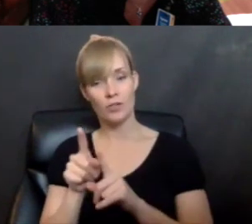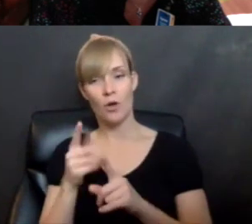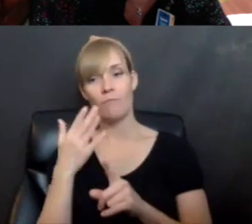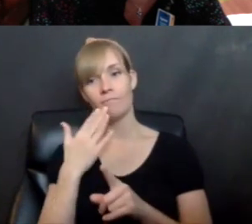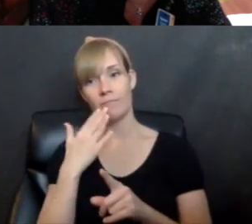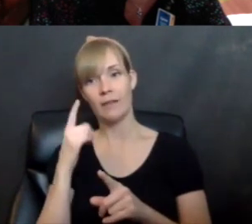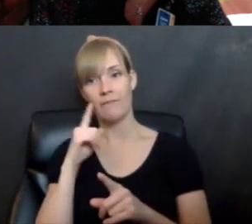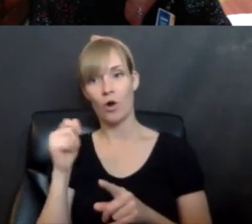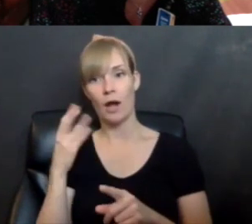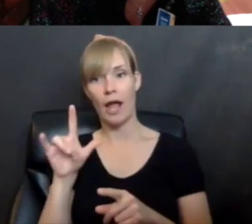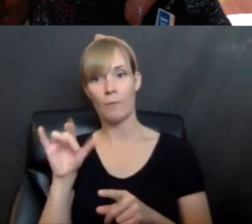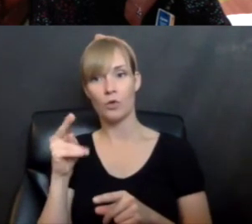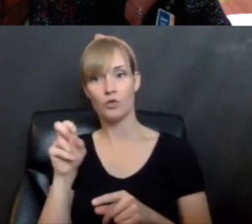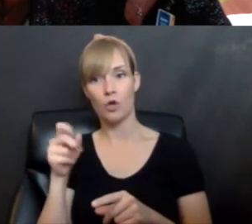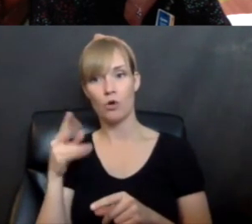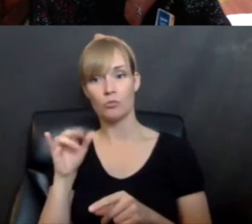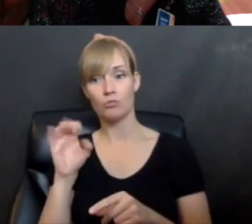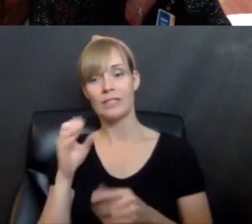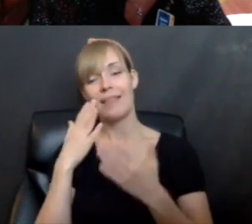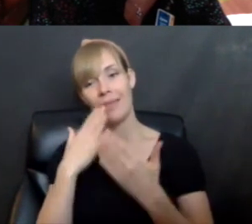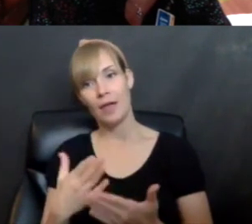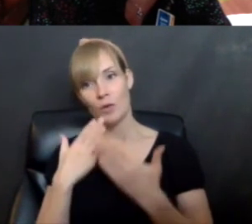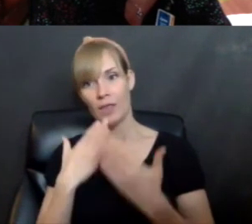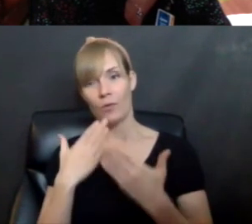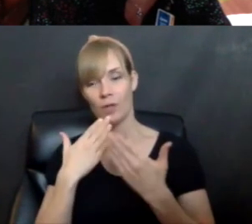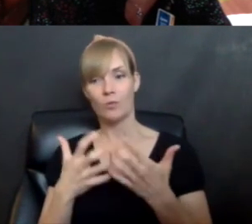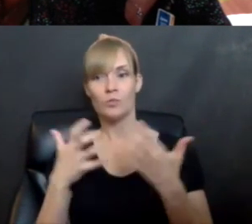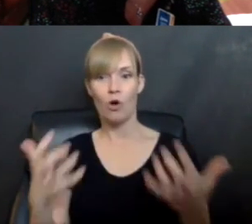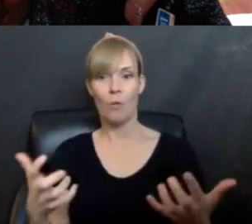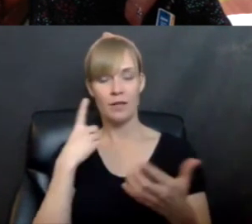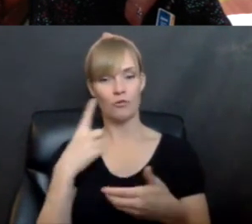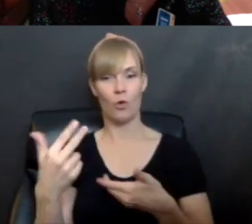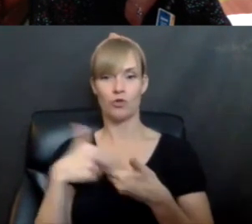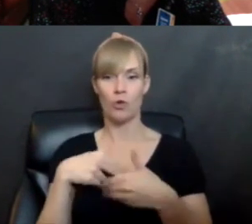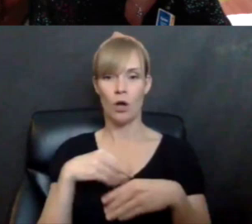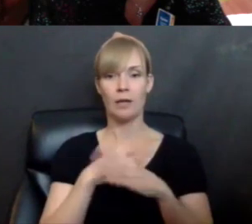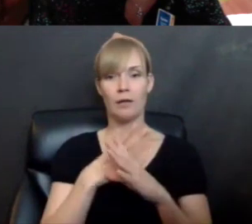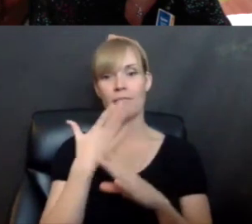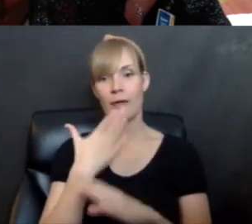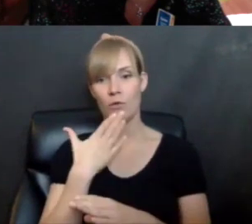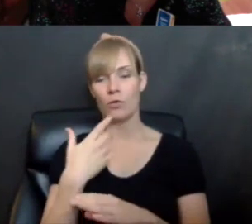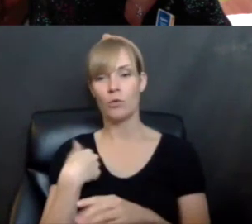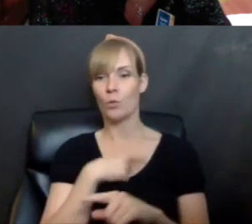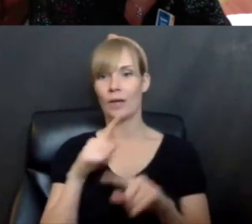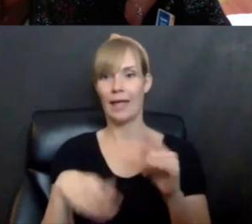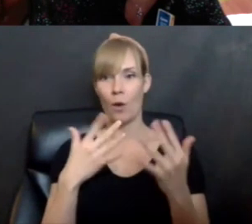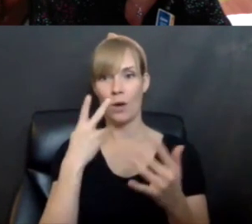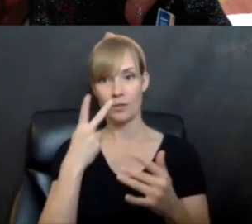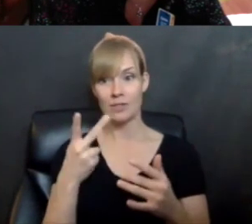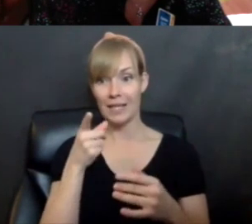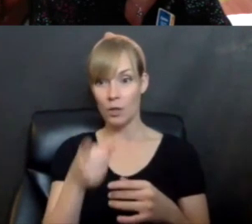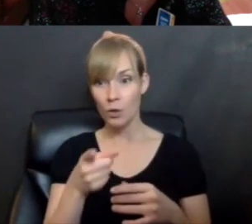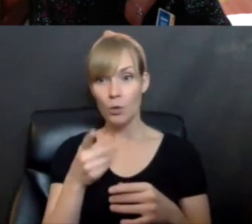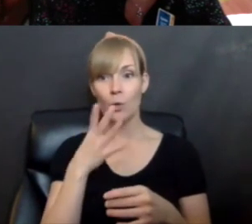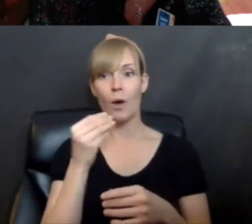Jones-Prince, thank you so much for coming and, uh, and doing this for us again. We can't wait to see you and all of you here in person